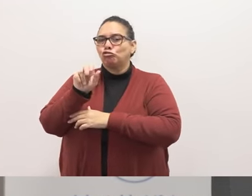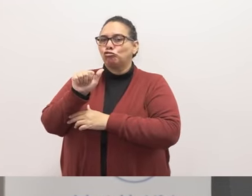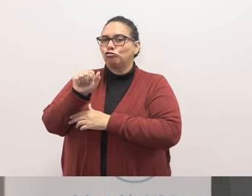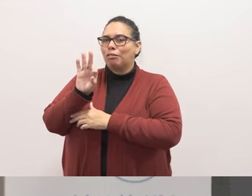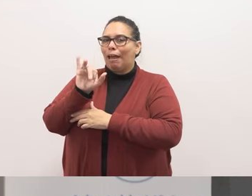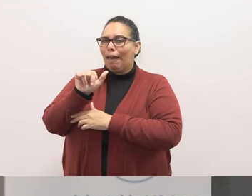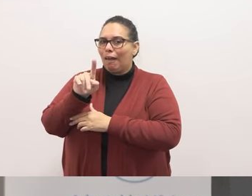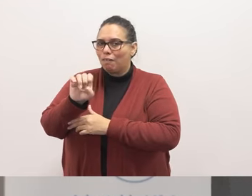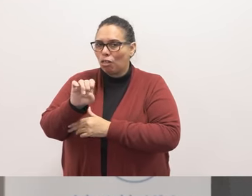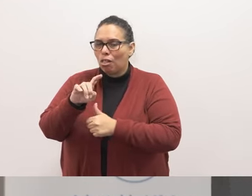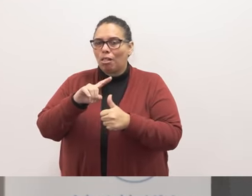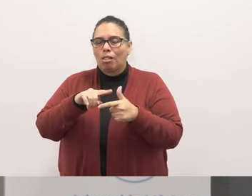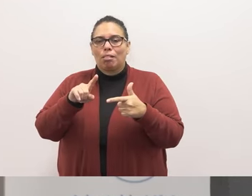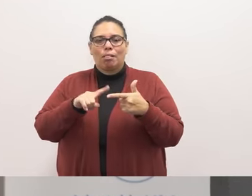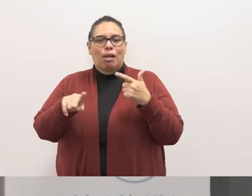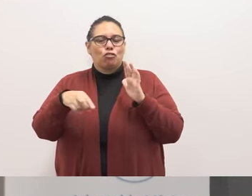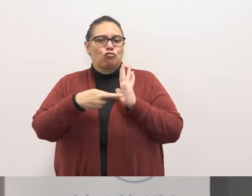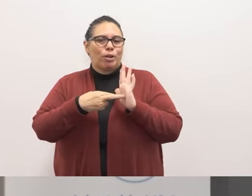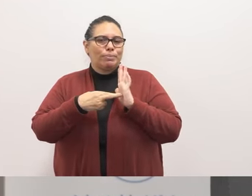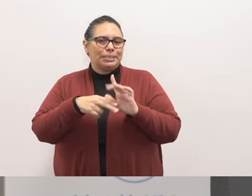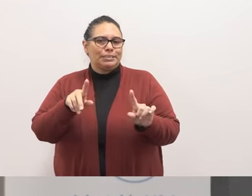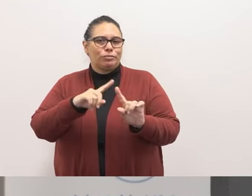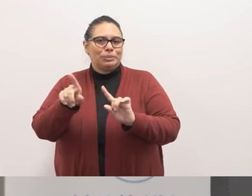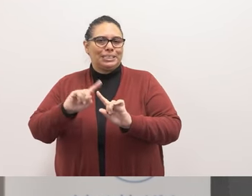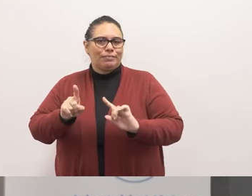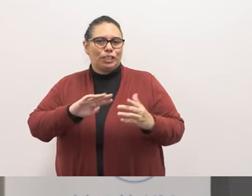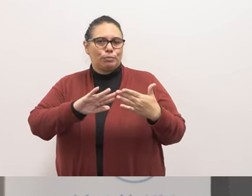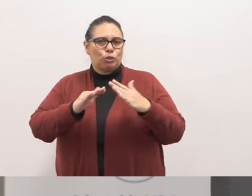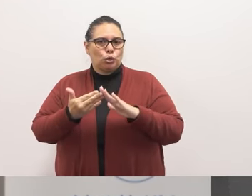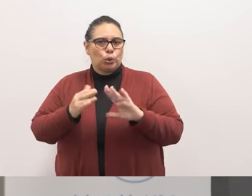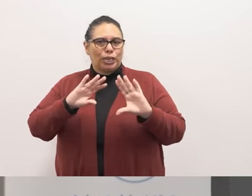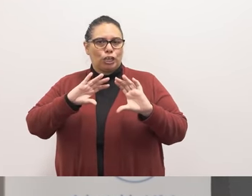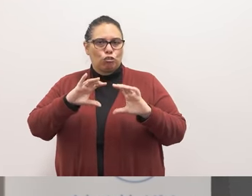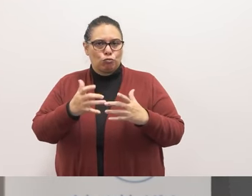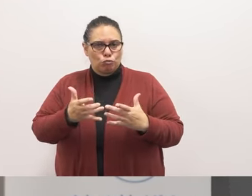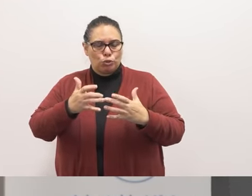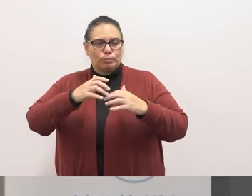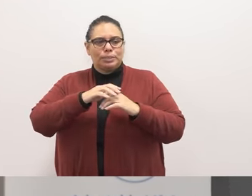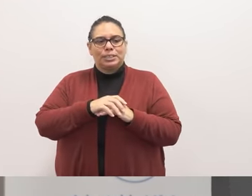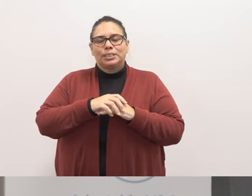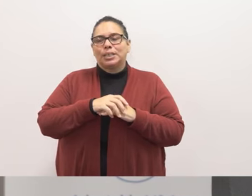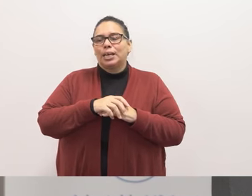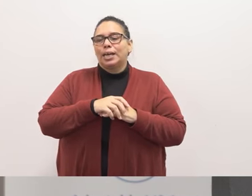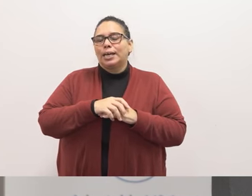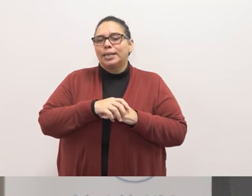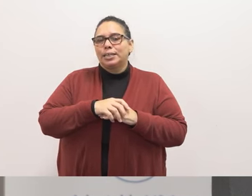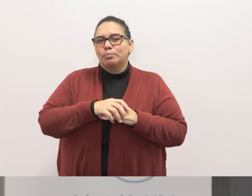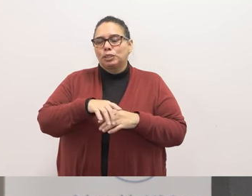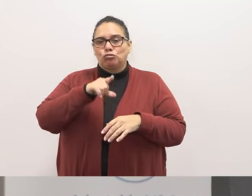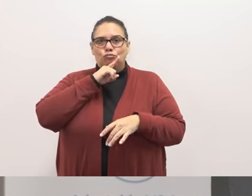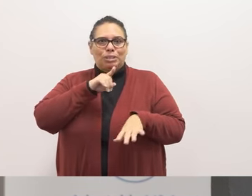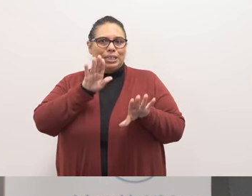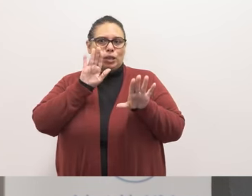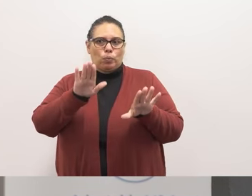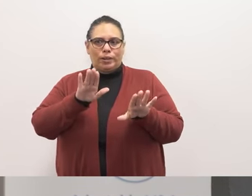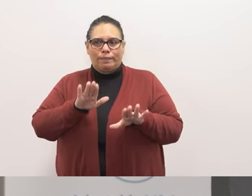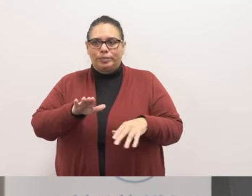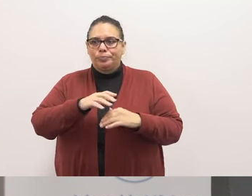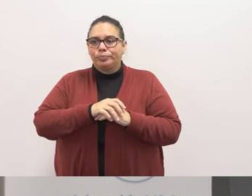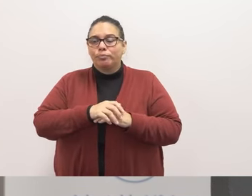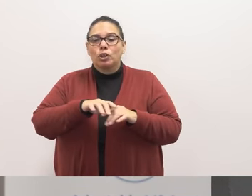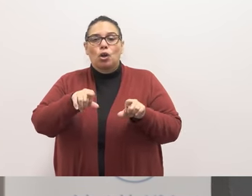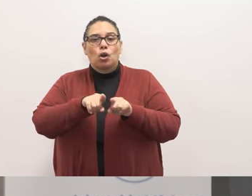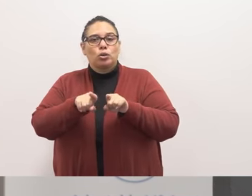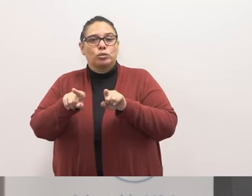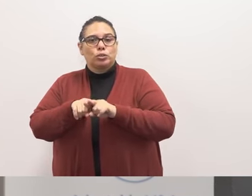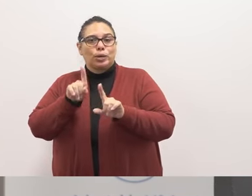had representatives from different community groups there it was really wonderful i also